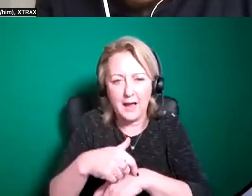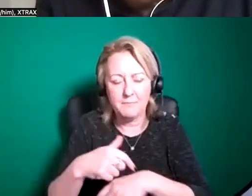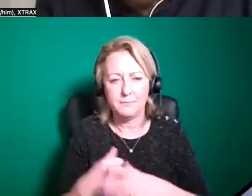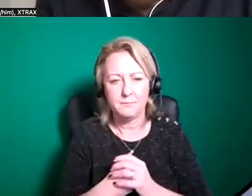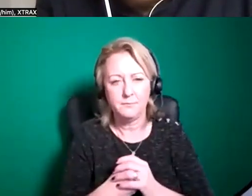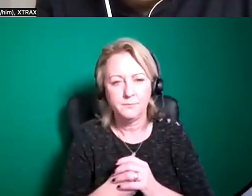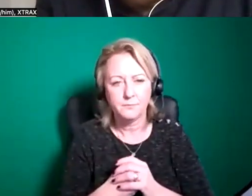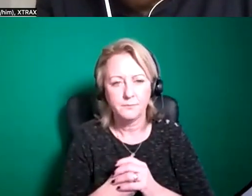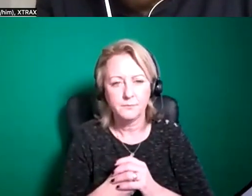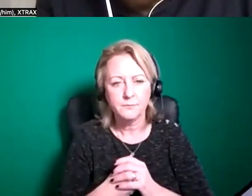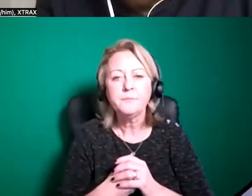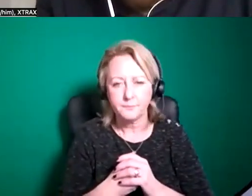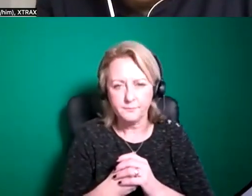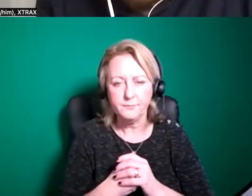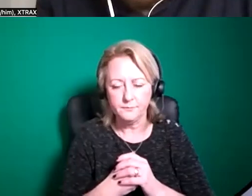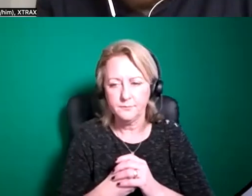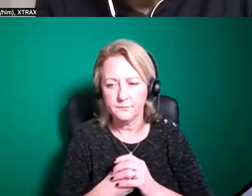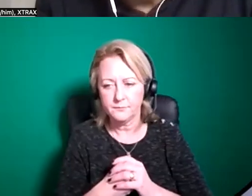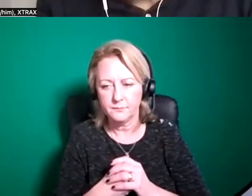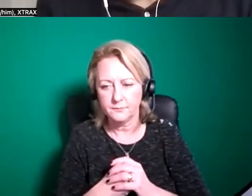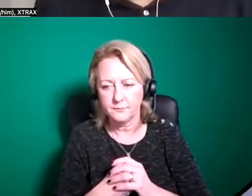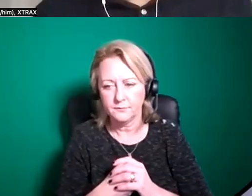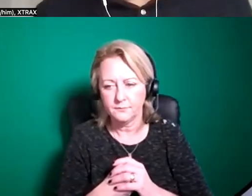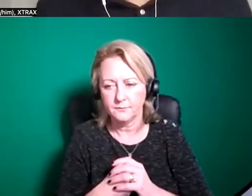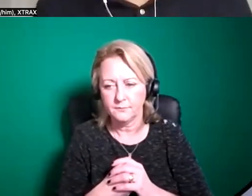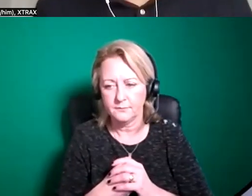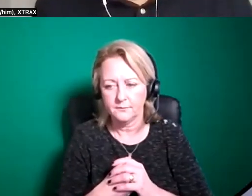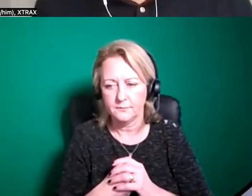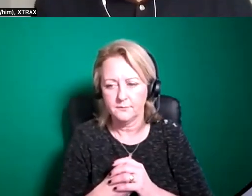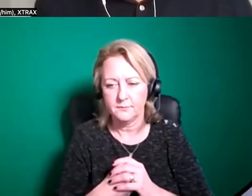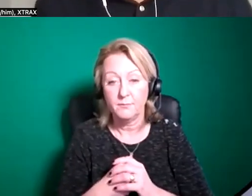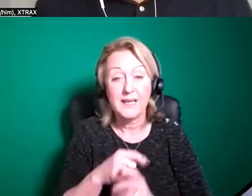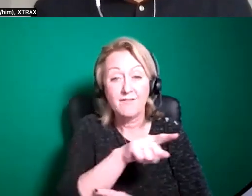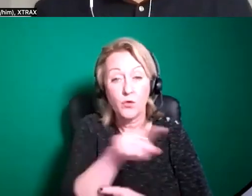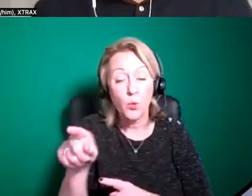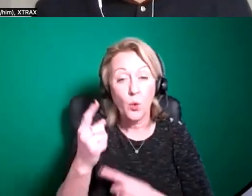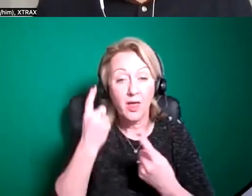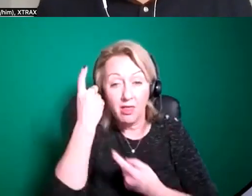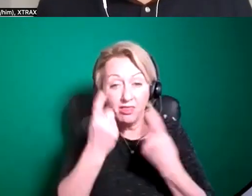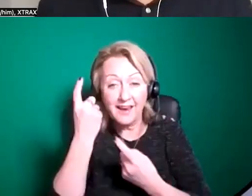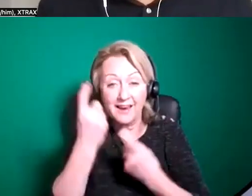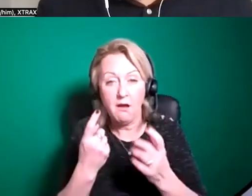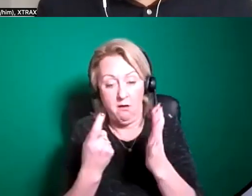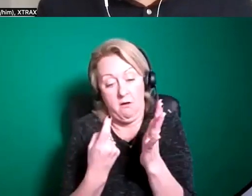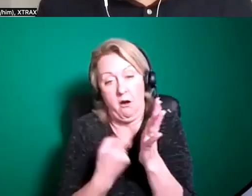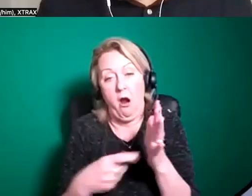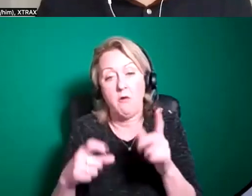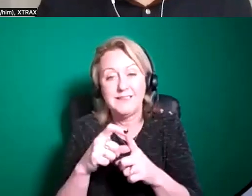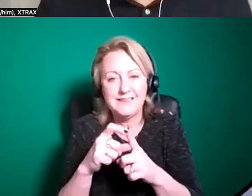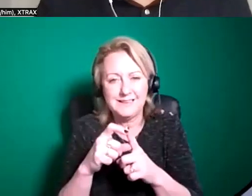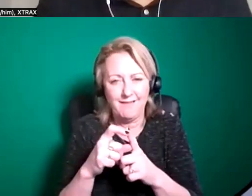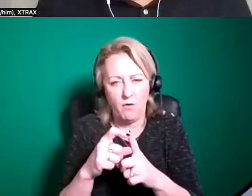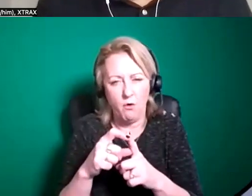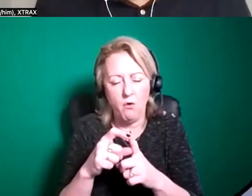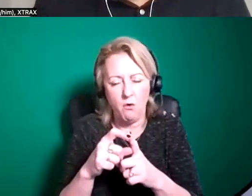yeah absolutely and in terms of uh you know anyone who's thinking about doing their r d over a longer kind of time scale as